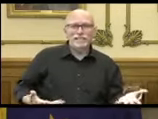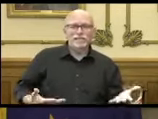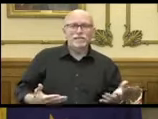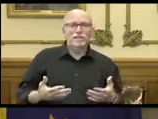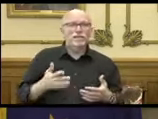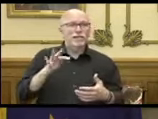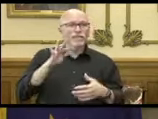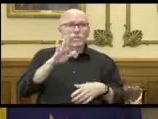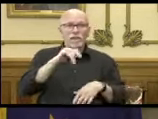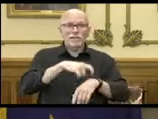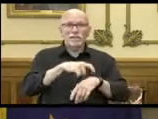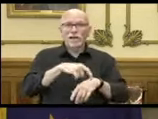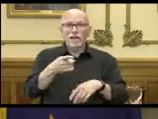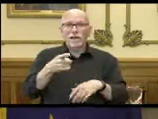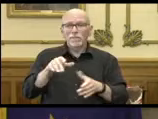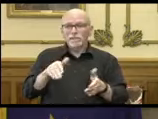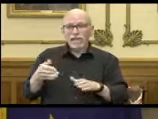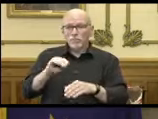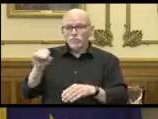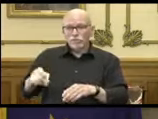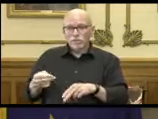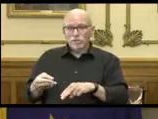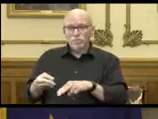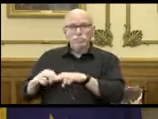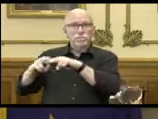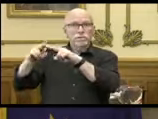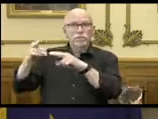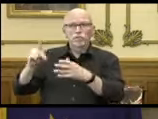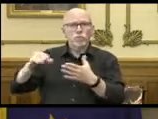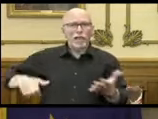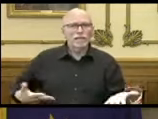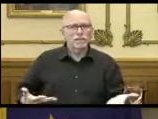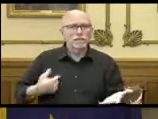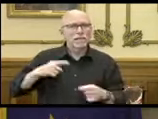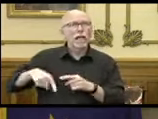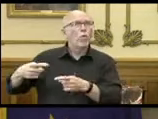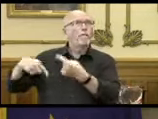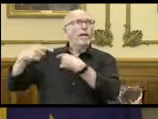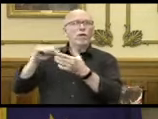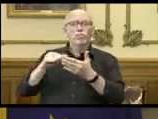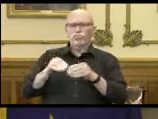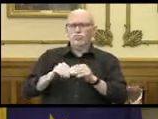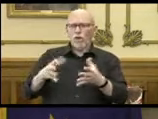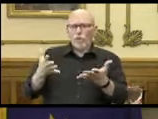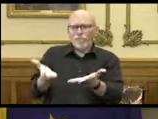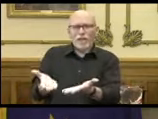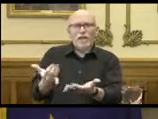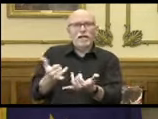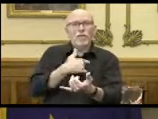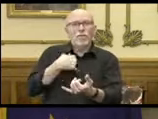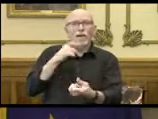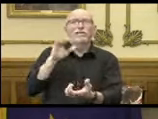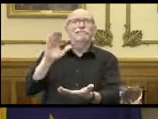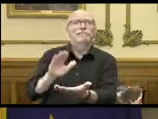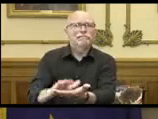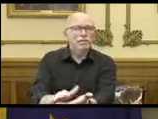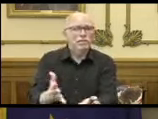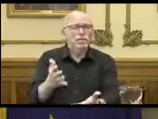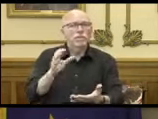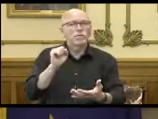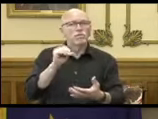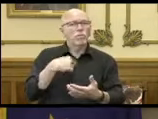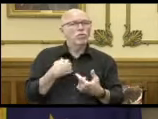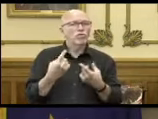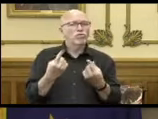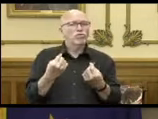Or by the time you get to the death rates spiking up, it's too late. The community spread's already there. Then you've got to ratchet down. So what we're trying